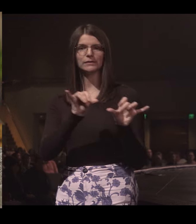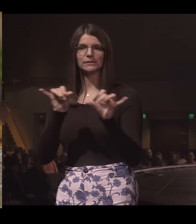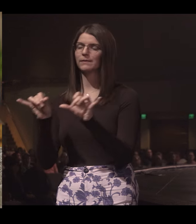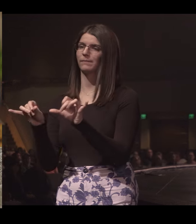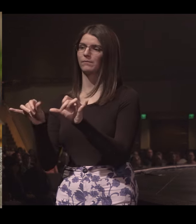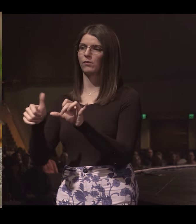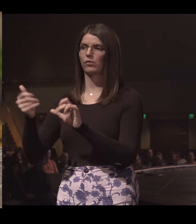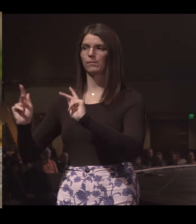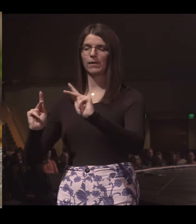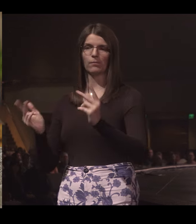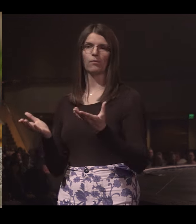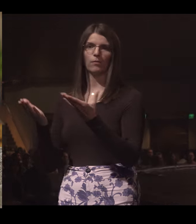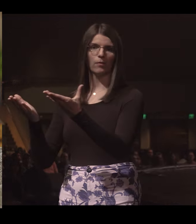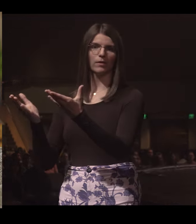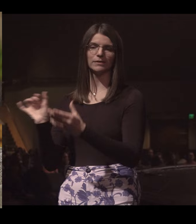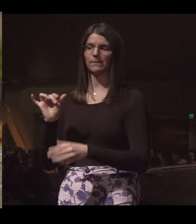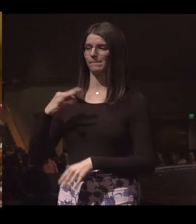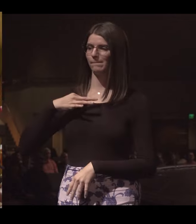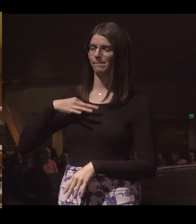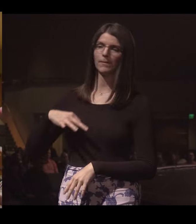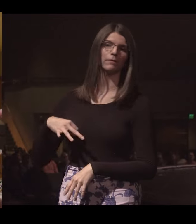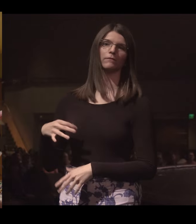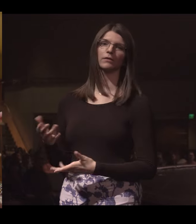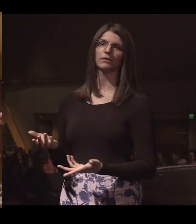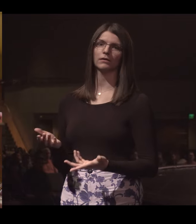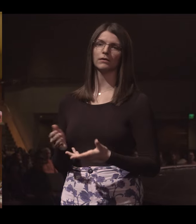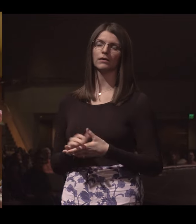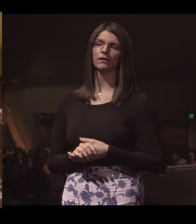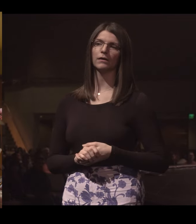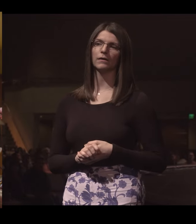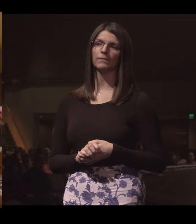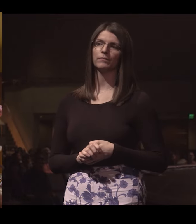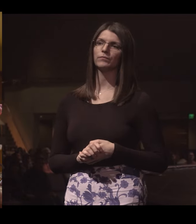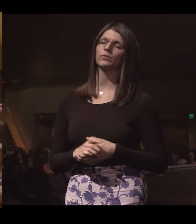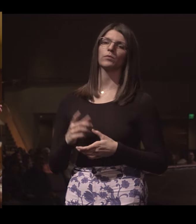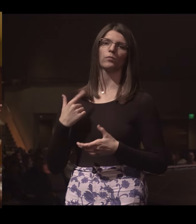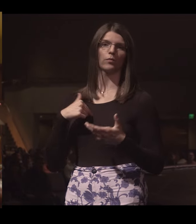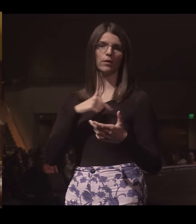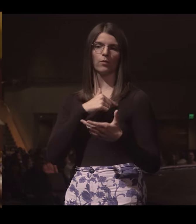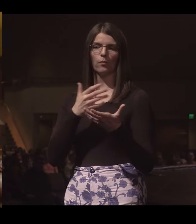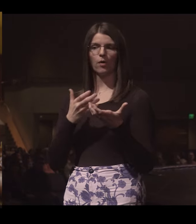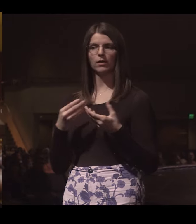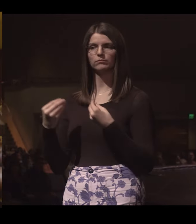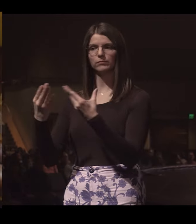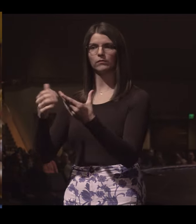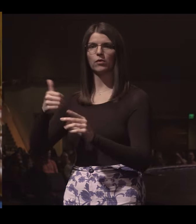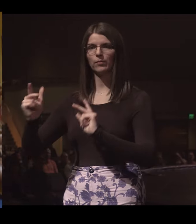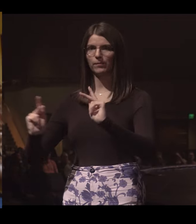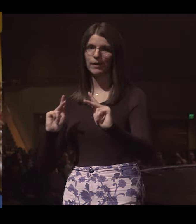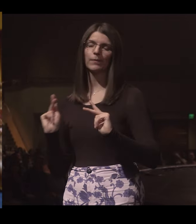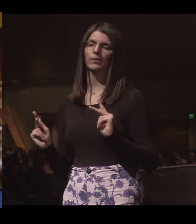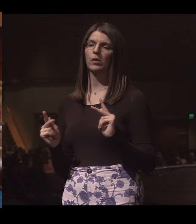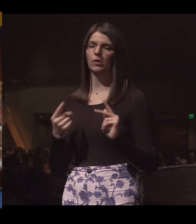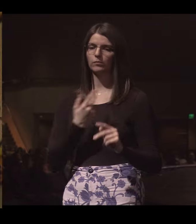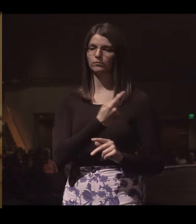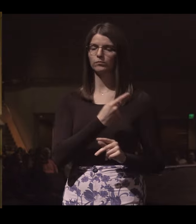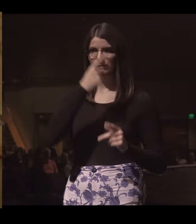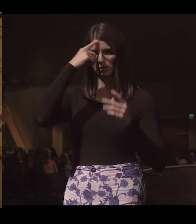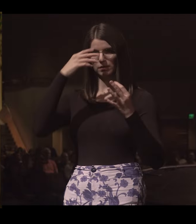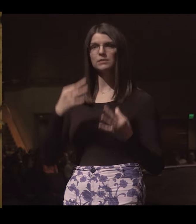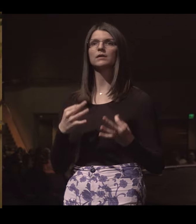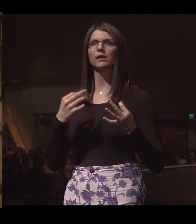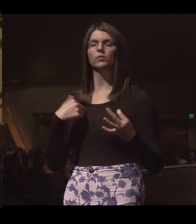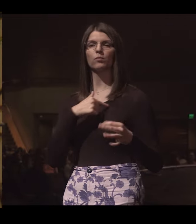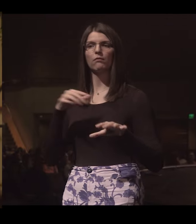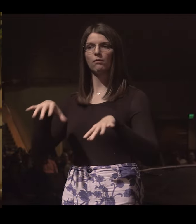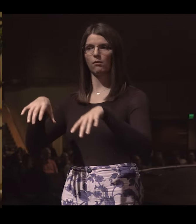thing to other people, the same benefit that we had got from being part of a group we wanted to pass on to others. So we made a decision that